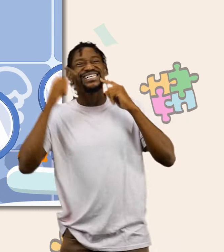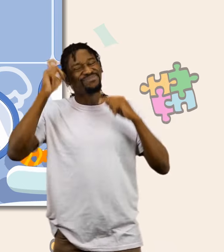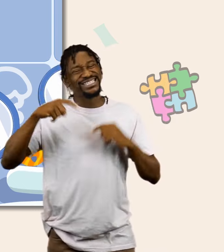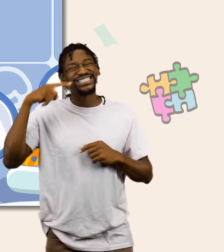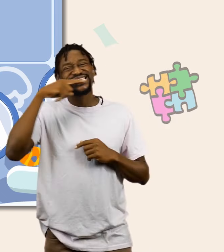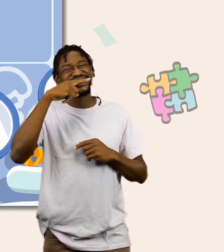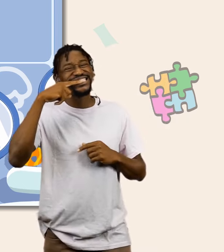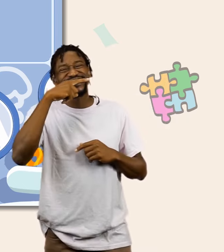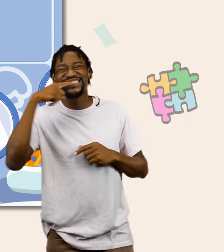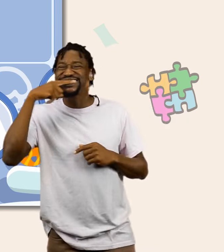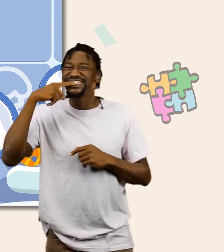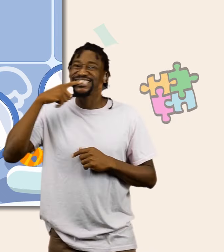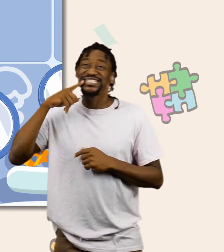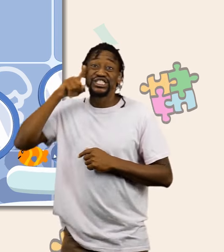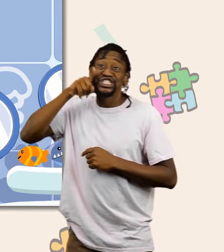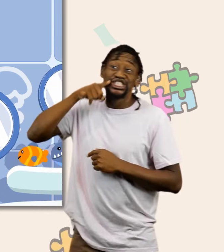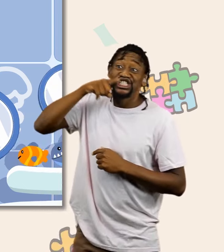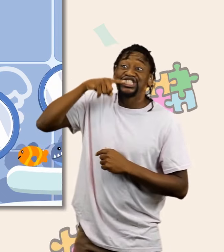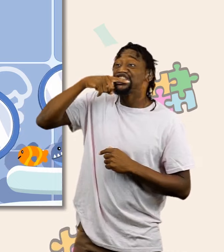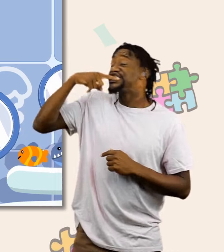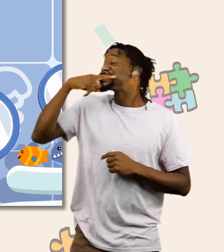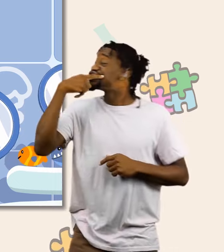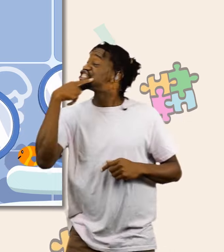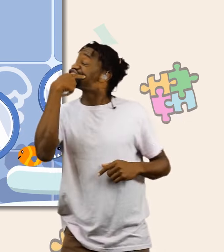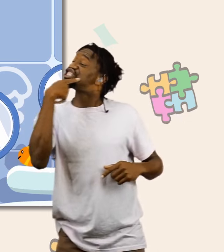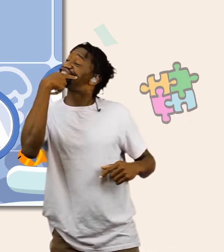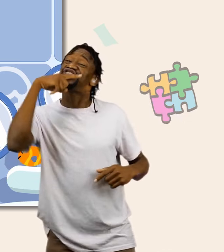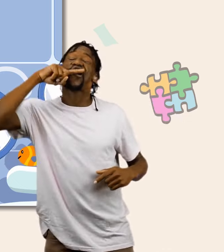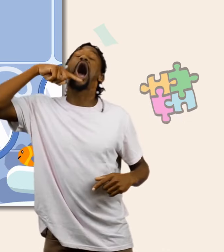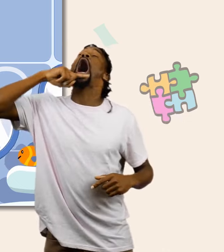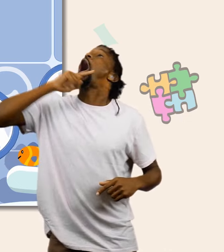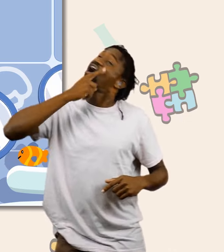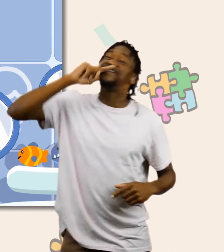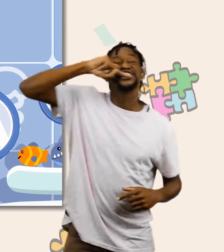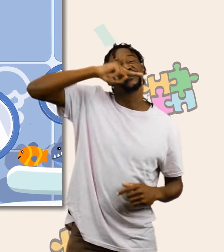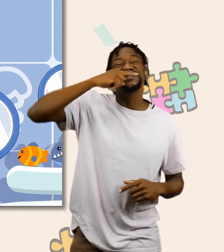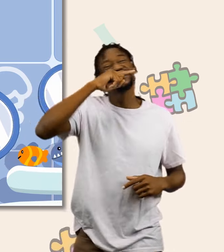You should brush your teeth in gums and circles gently, just like Pops does.